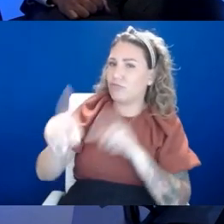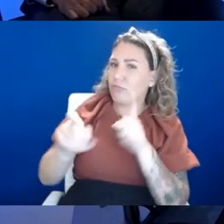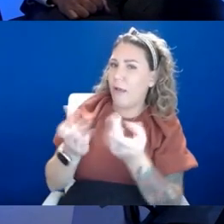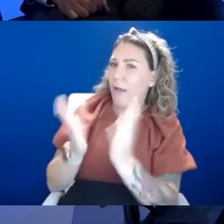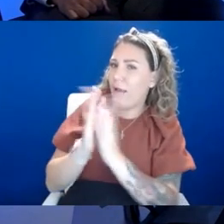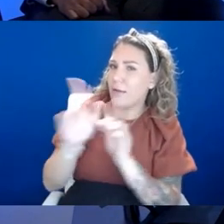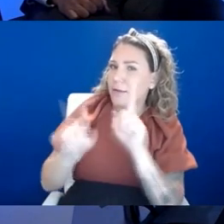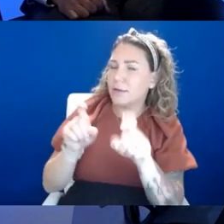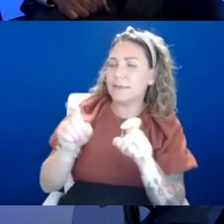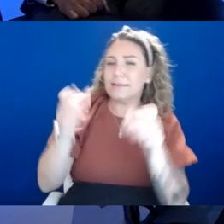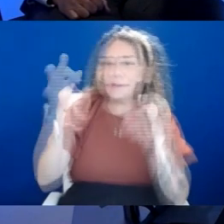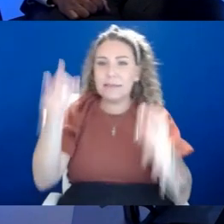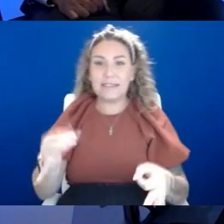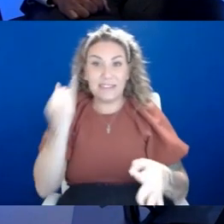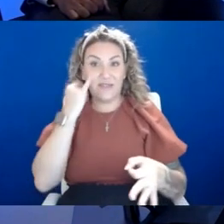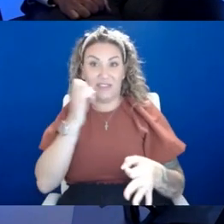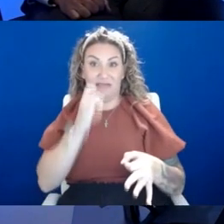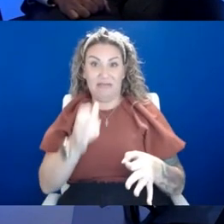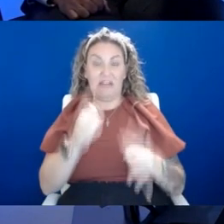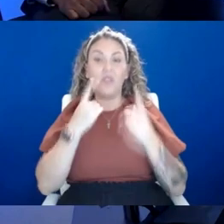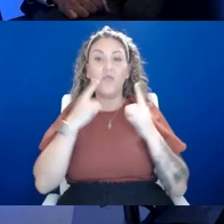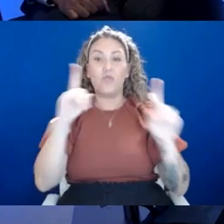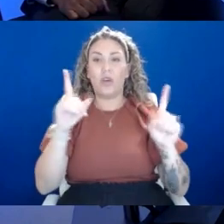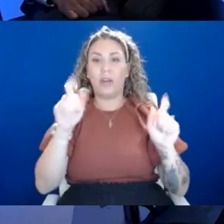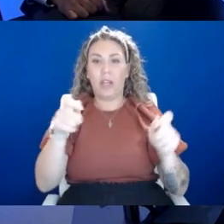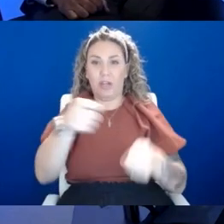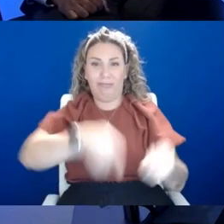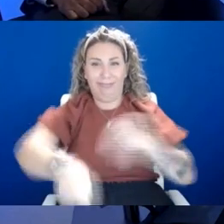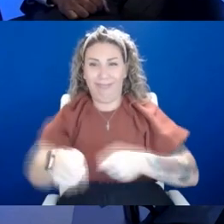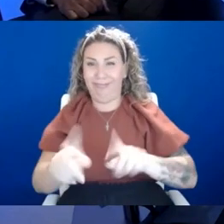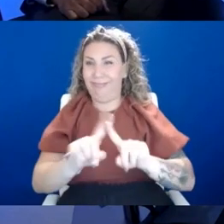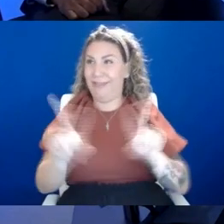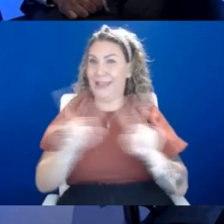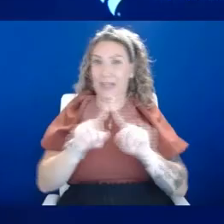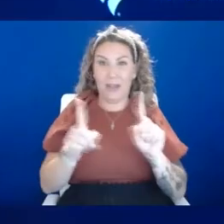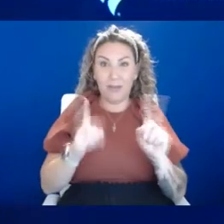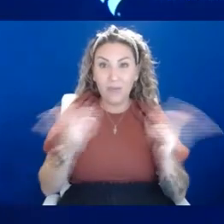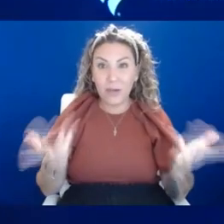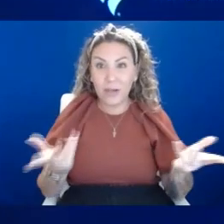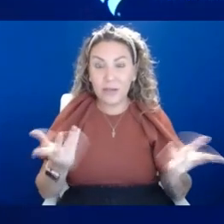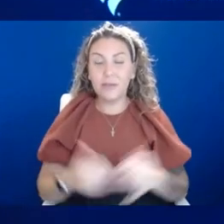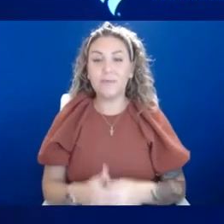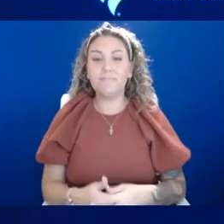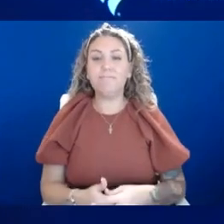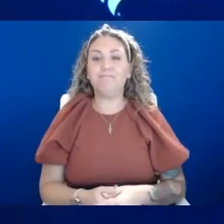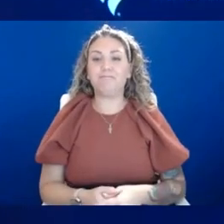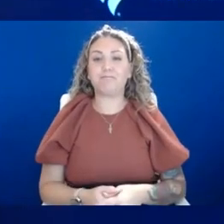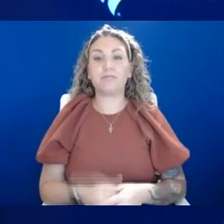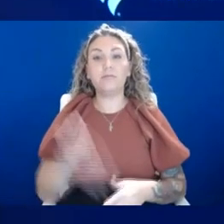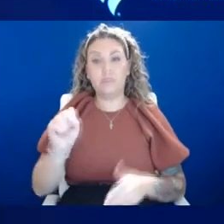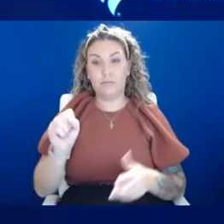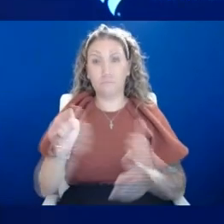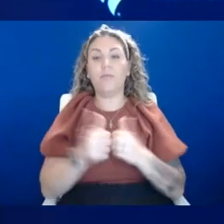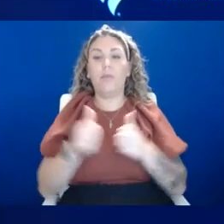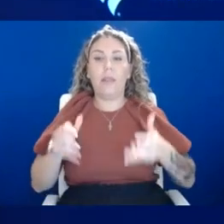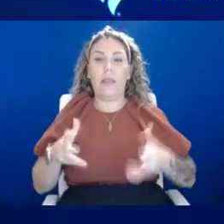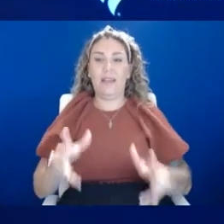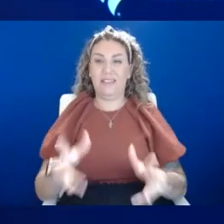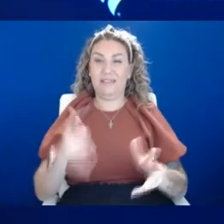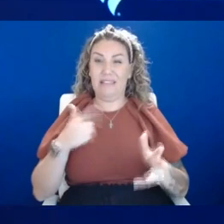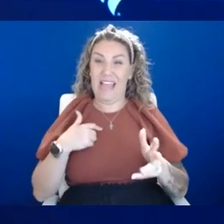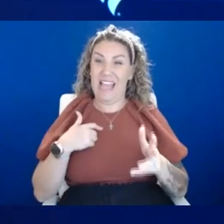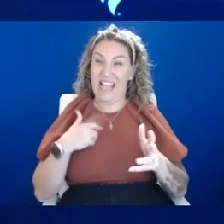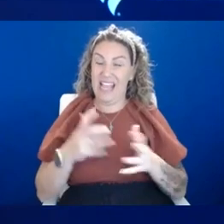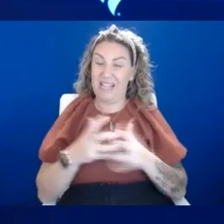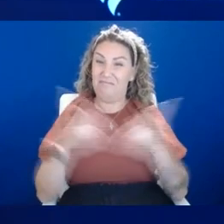working for you, is it okay to swap and go and do a different direction and try something else? Yes. Um, with anxiety, I usually recommend a multimodal approach, same thing with